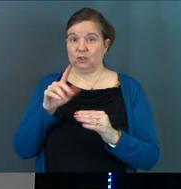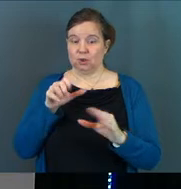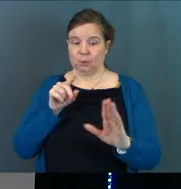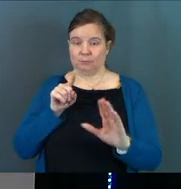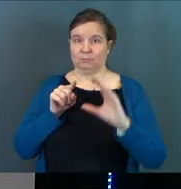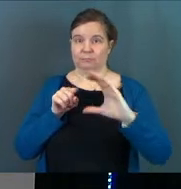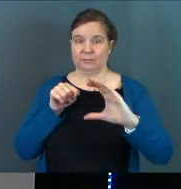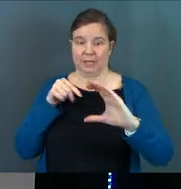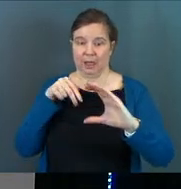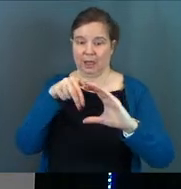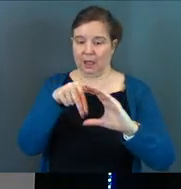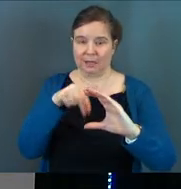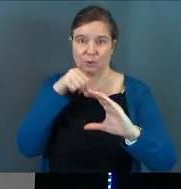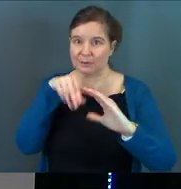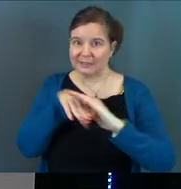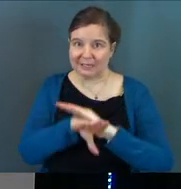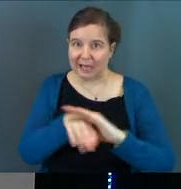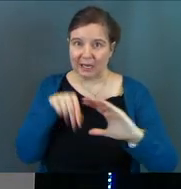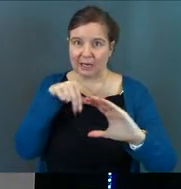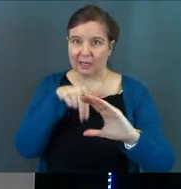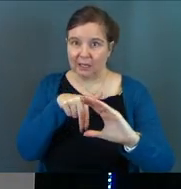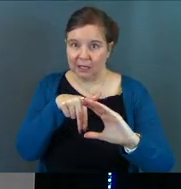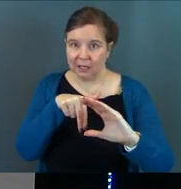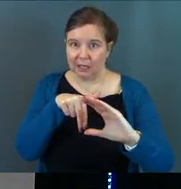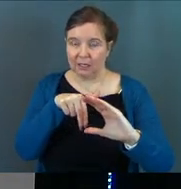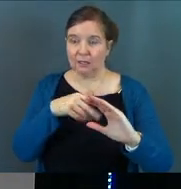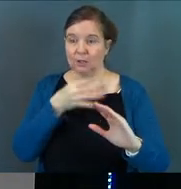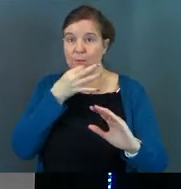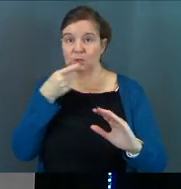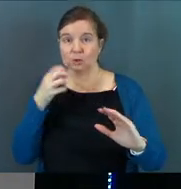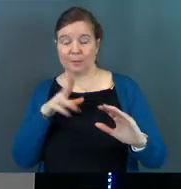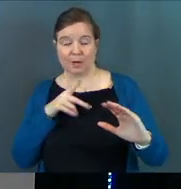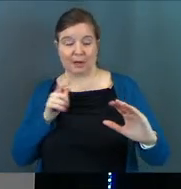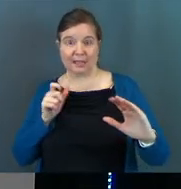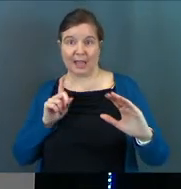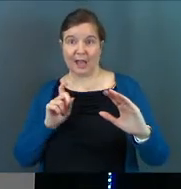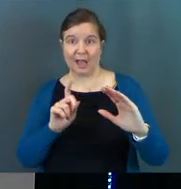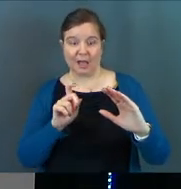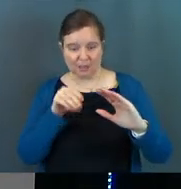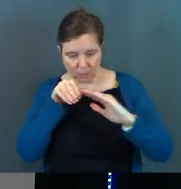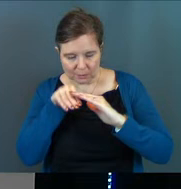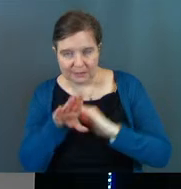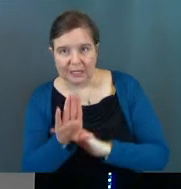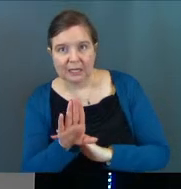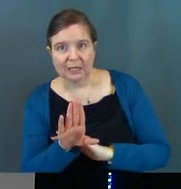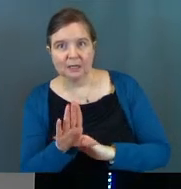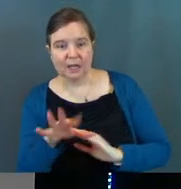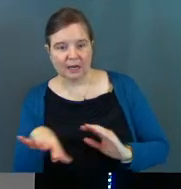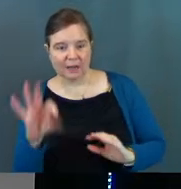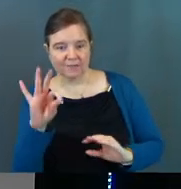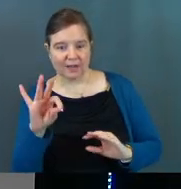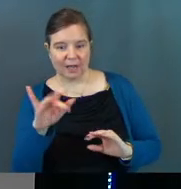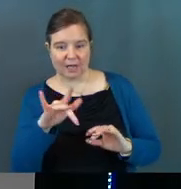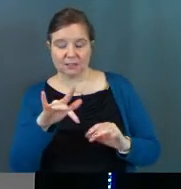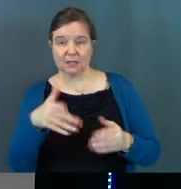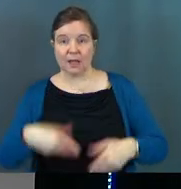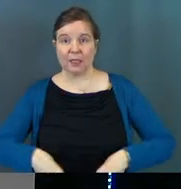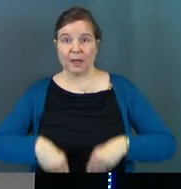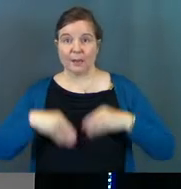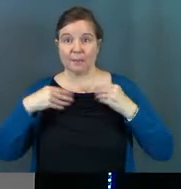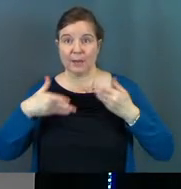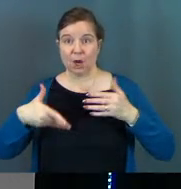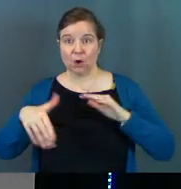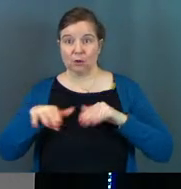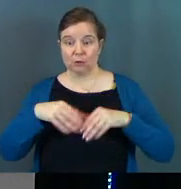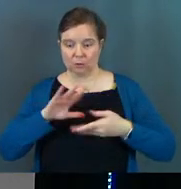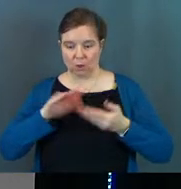he just stays there. He doesn't go inside, the scripture tells. But as soon as Peter catches up with him, Peter goes right inside. And he finds the burial clothes. They're